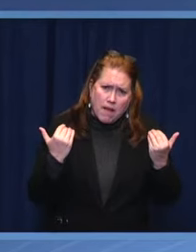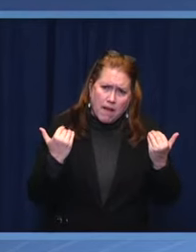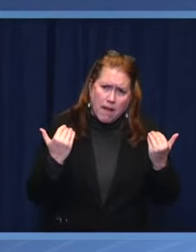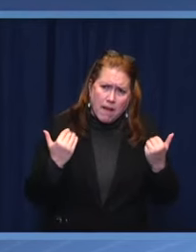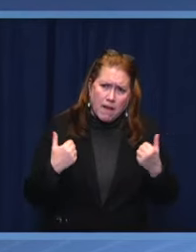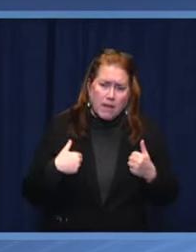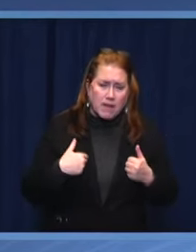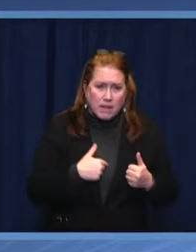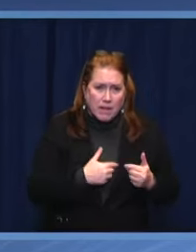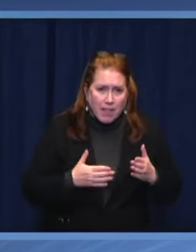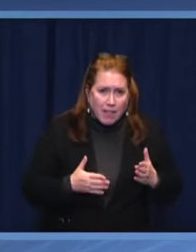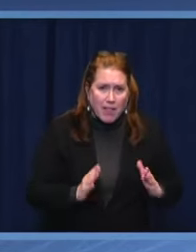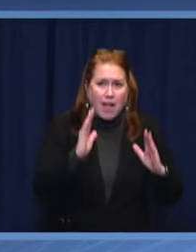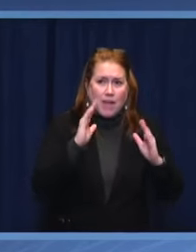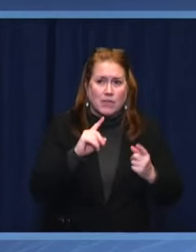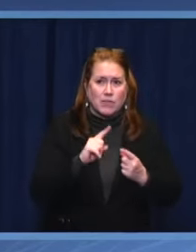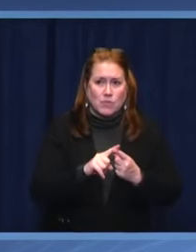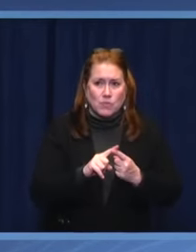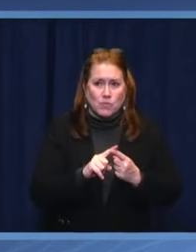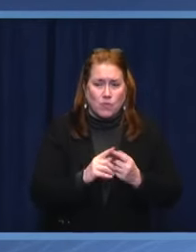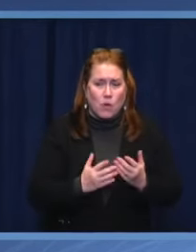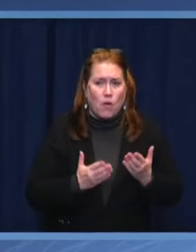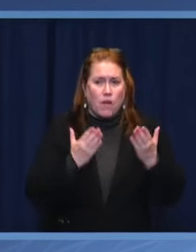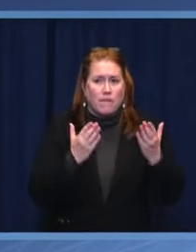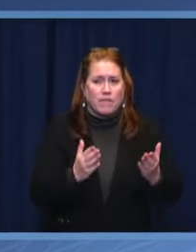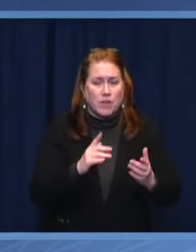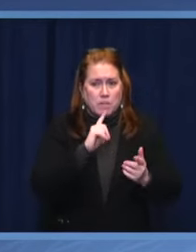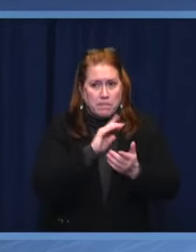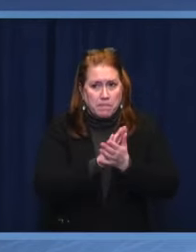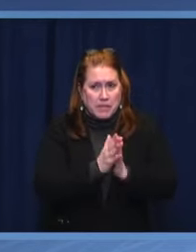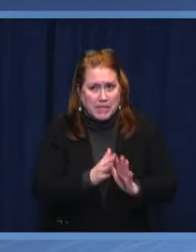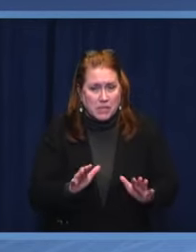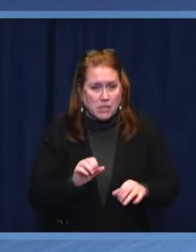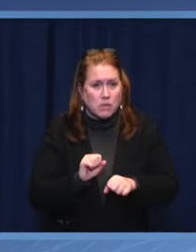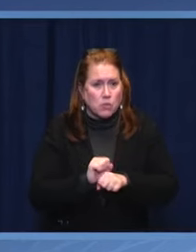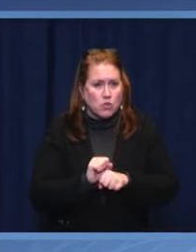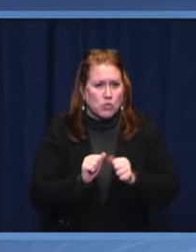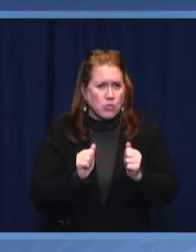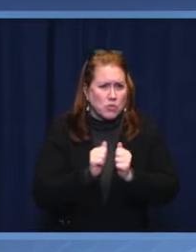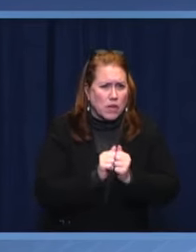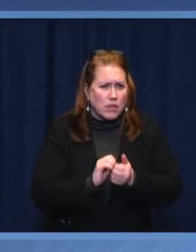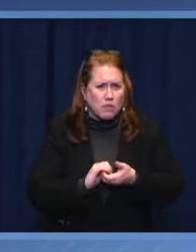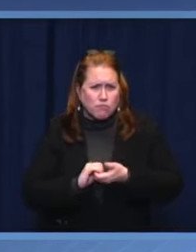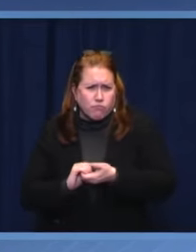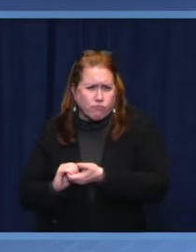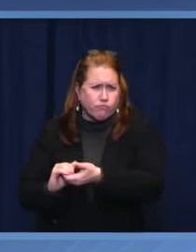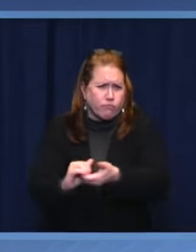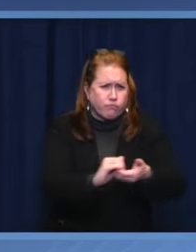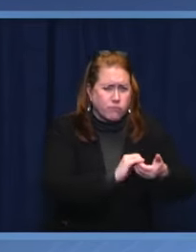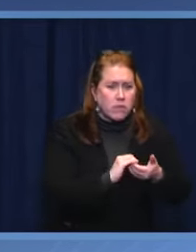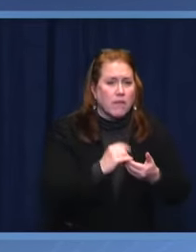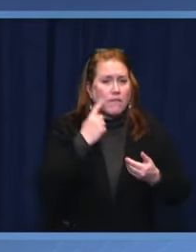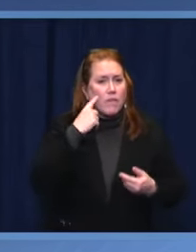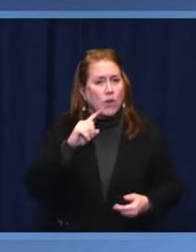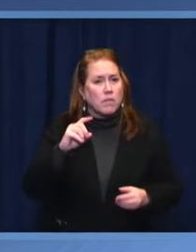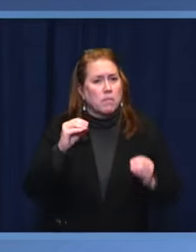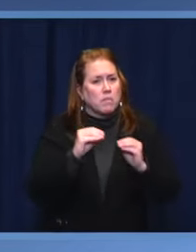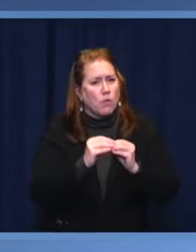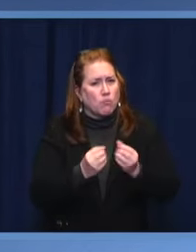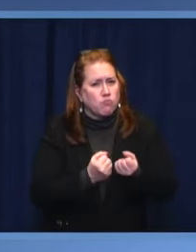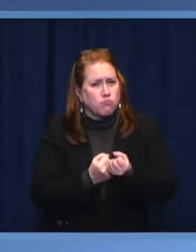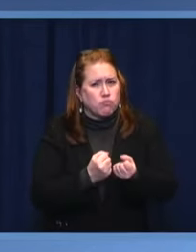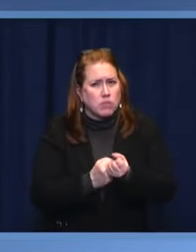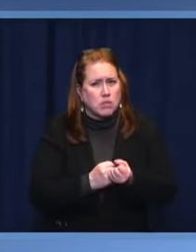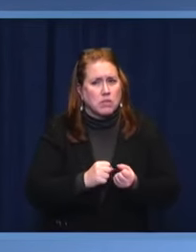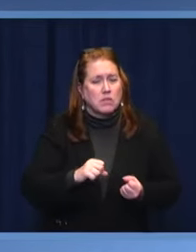us to opt for peace, and it's consolidated with more democracy, because it respects for